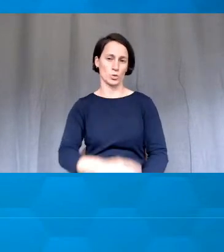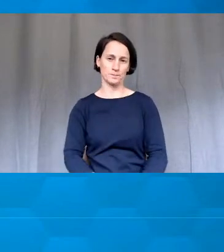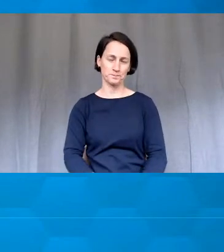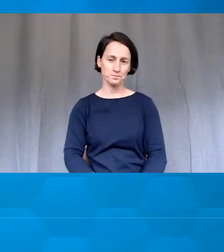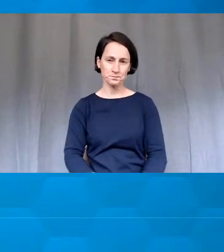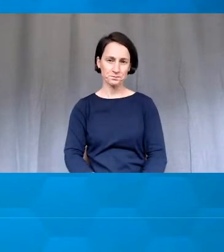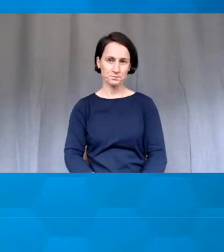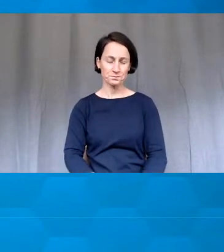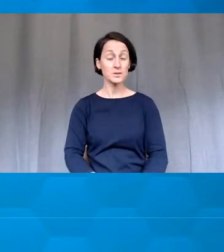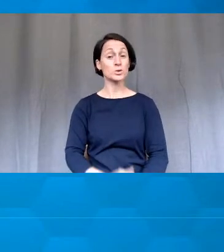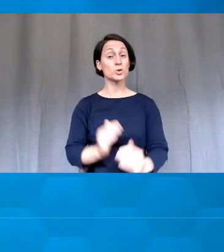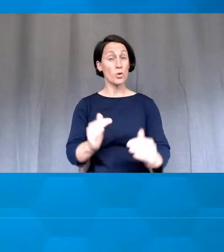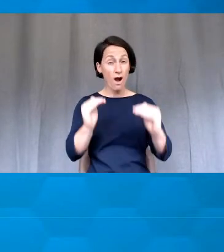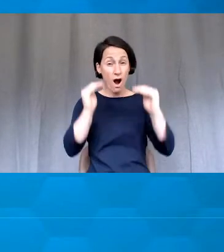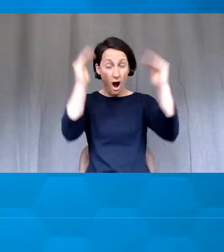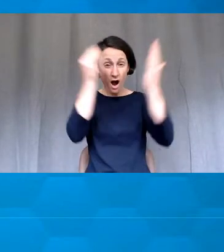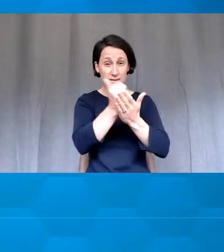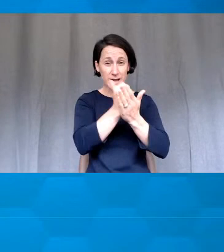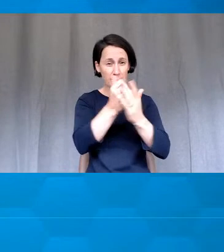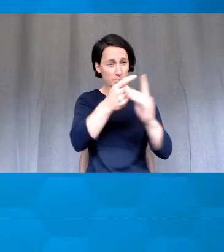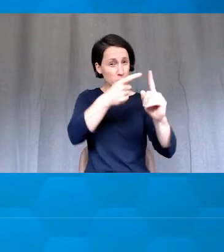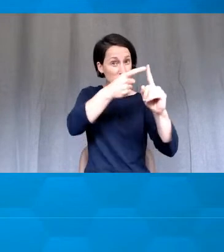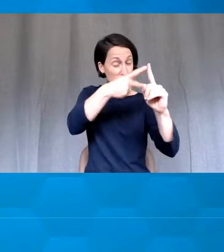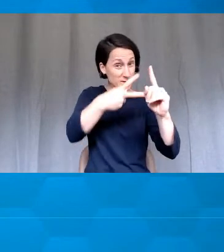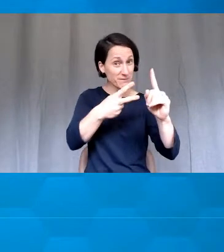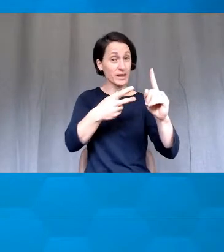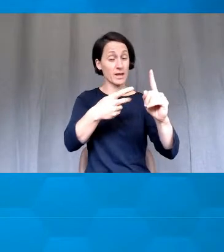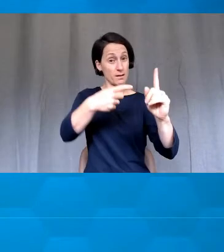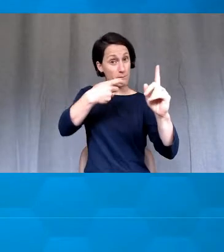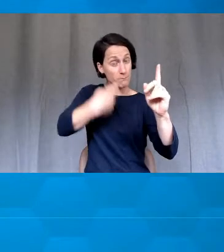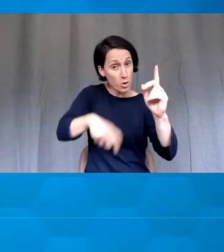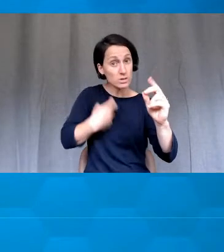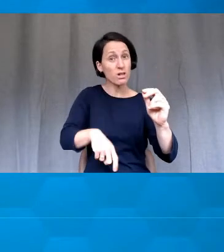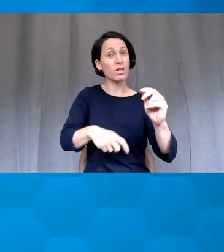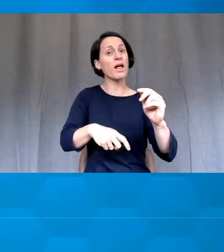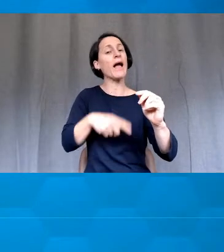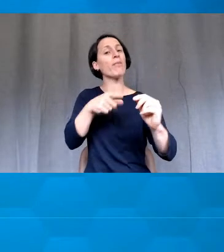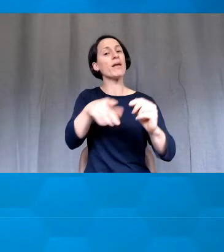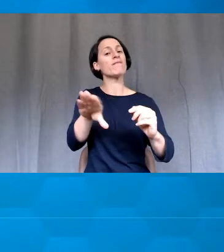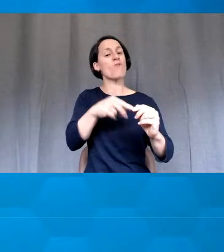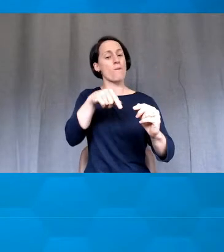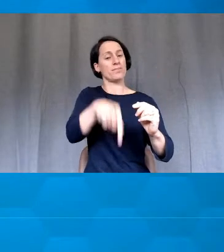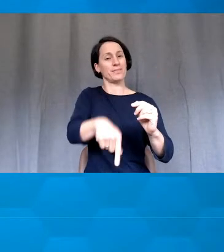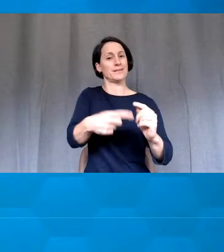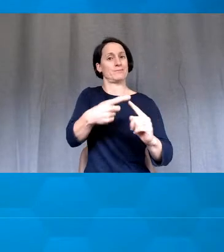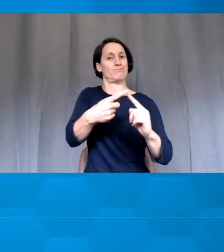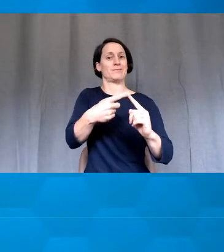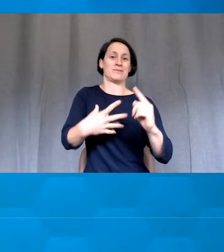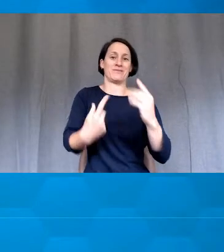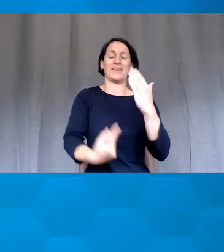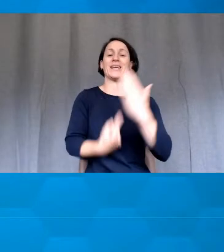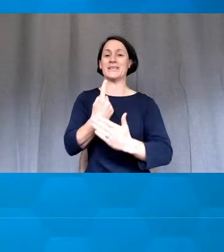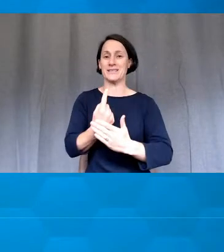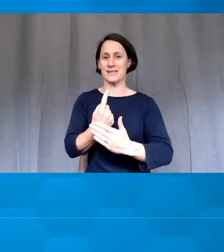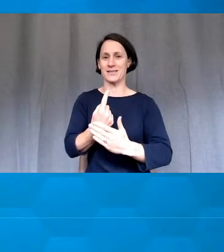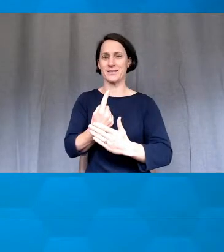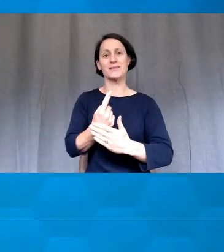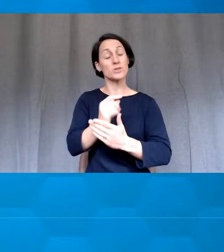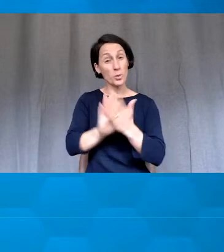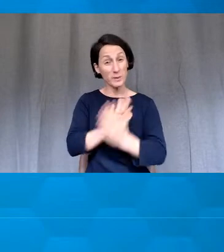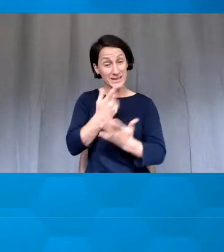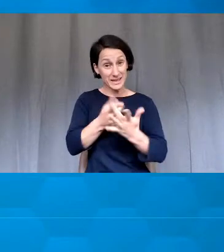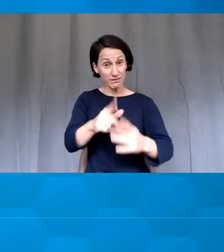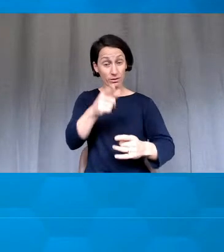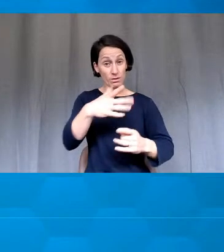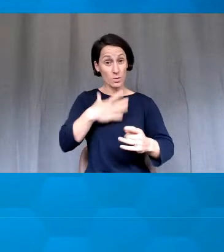is the highest numbers came up for specific, personalized, and incident-based. It suggests that if you really want to positively impact people,